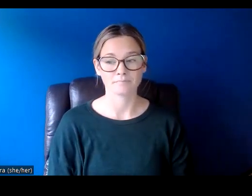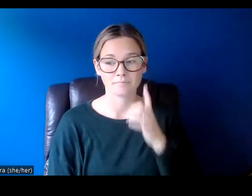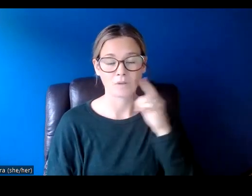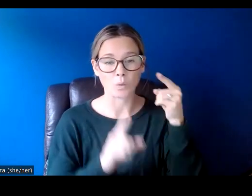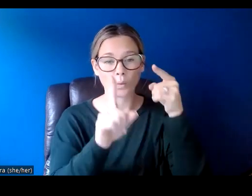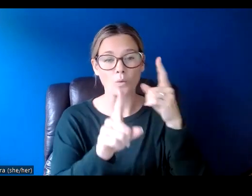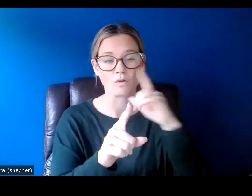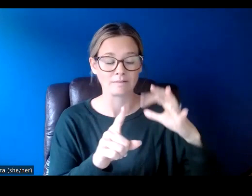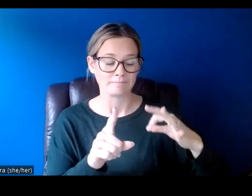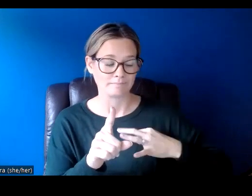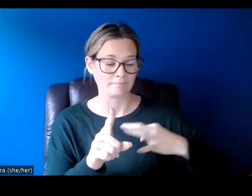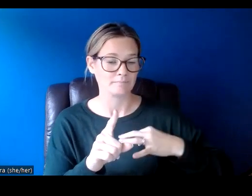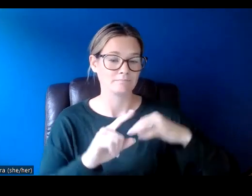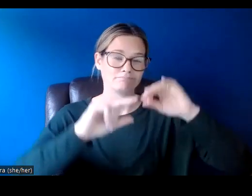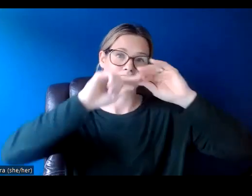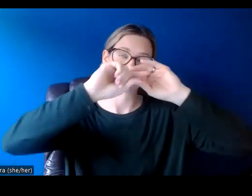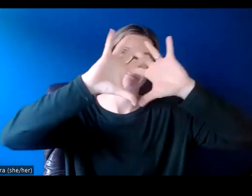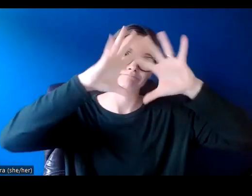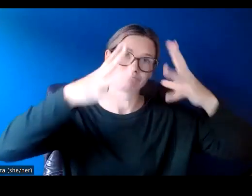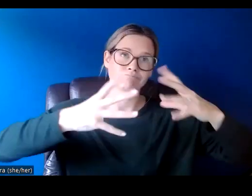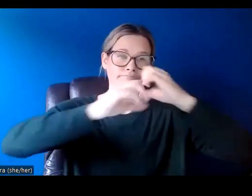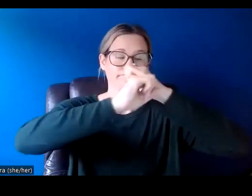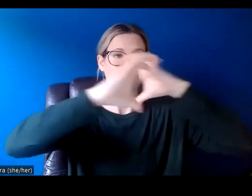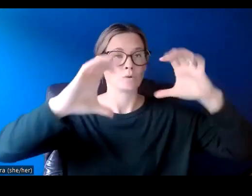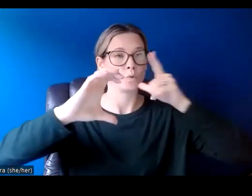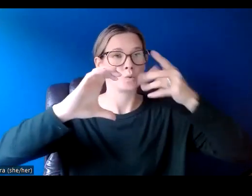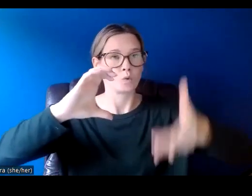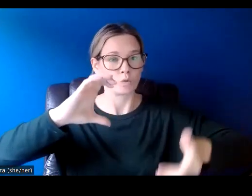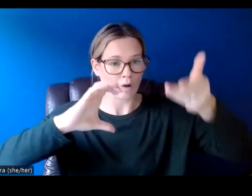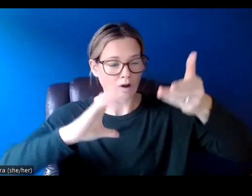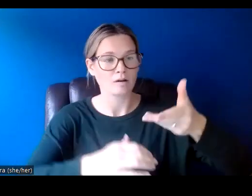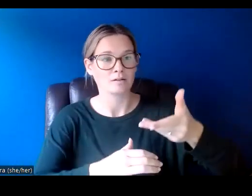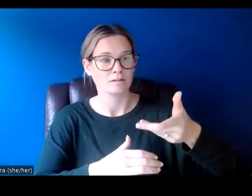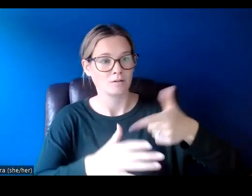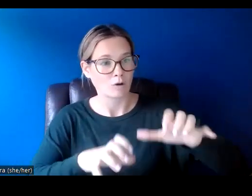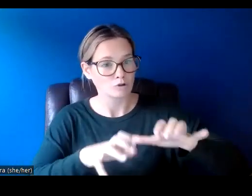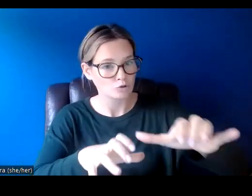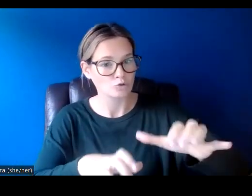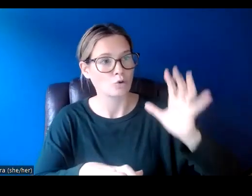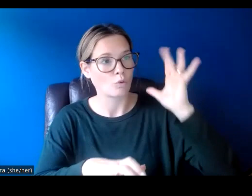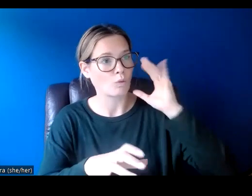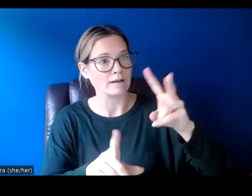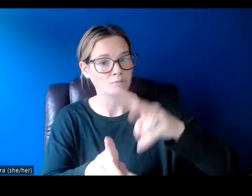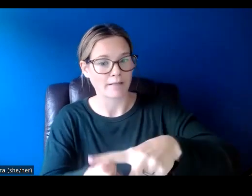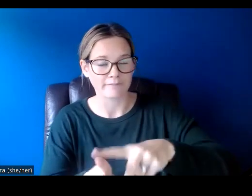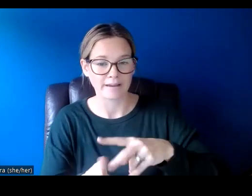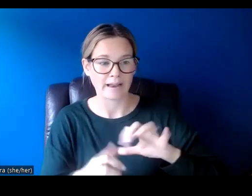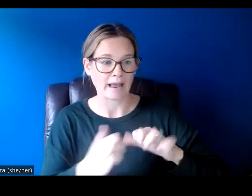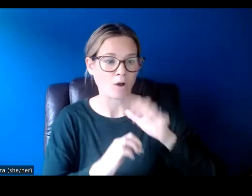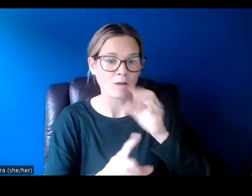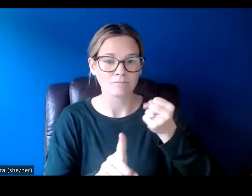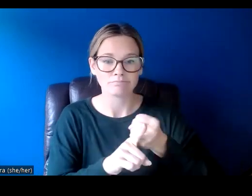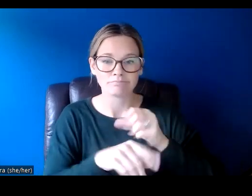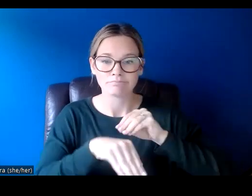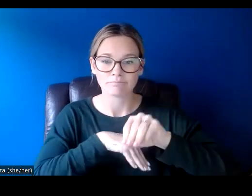application is to paint a complete narrative of who you are, what you want to do, why it's relevant, how it will impact your